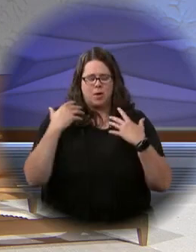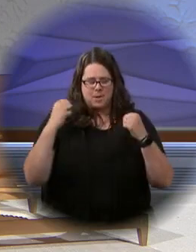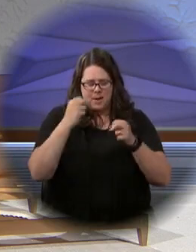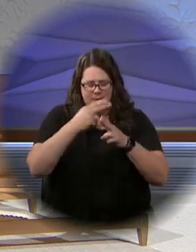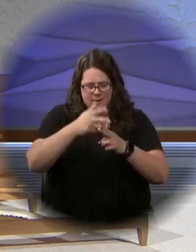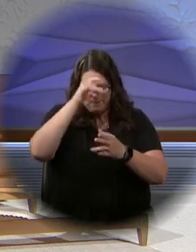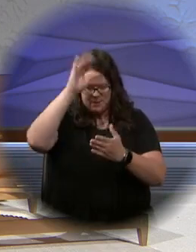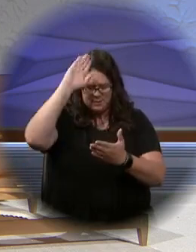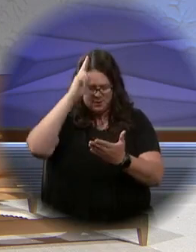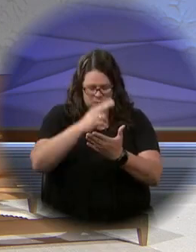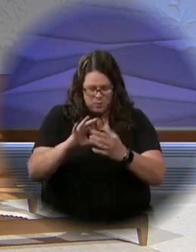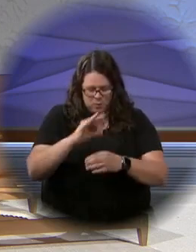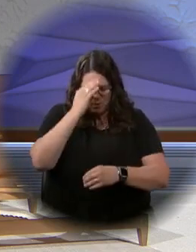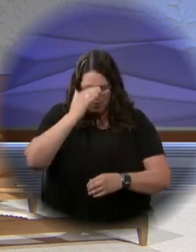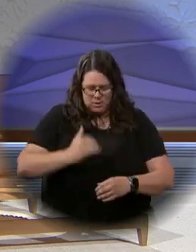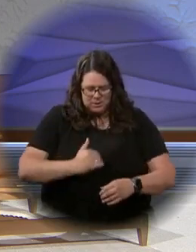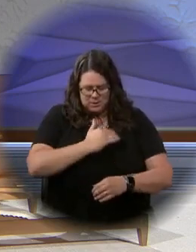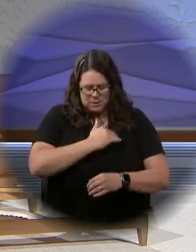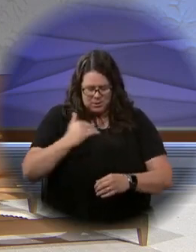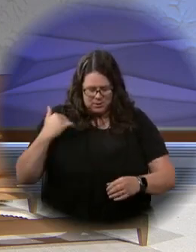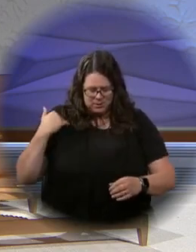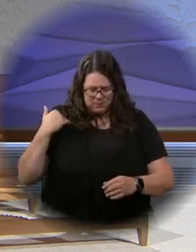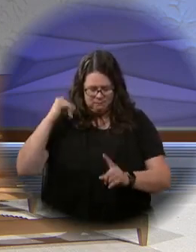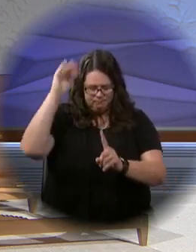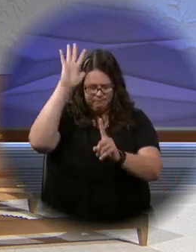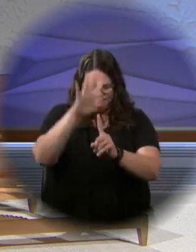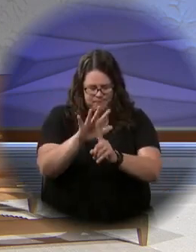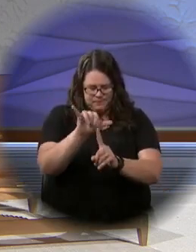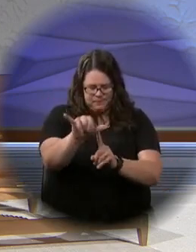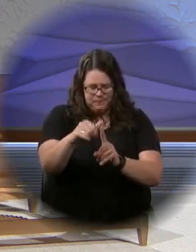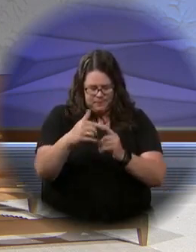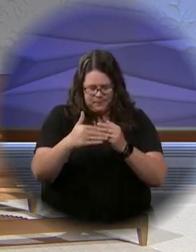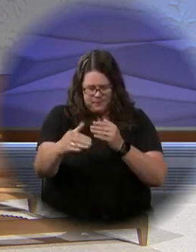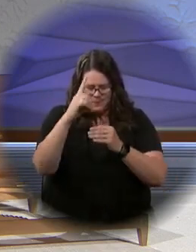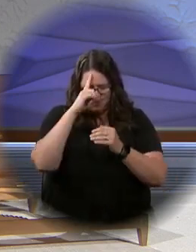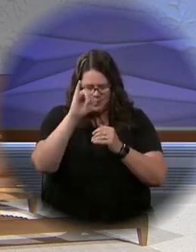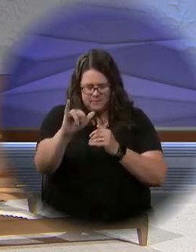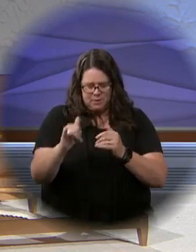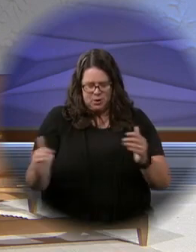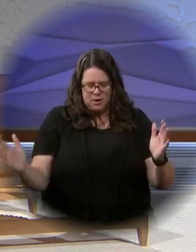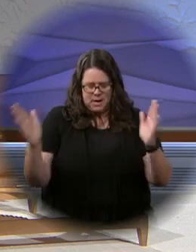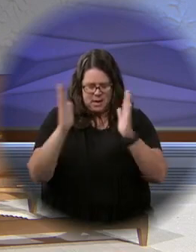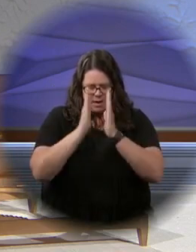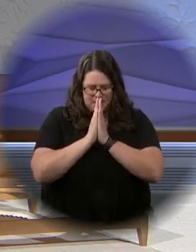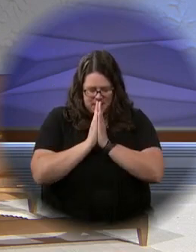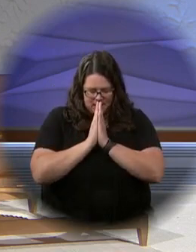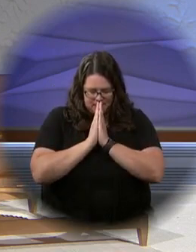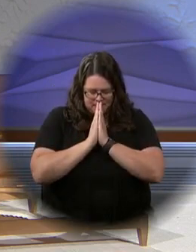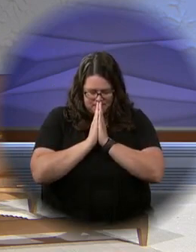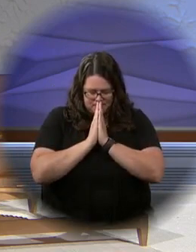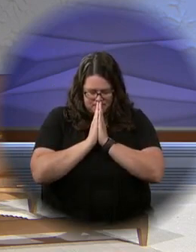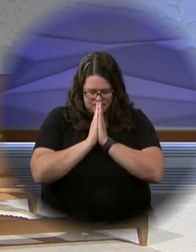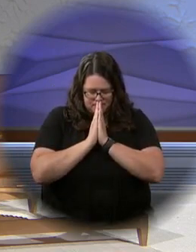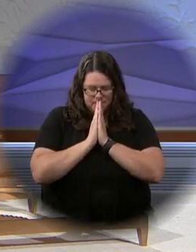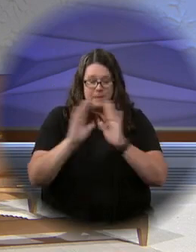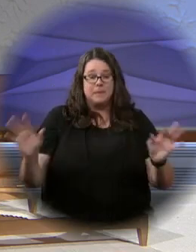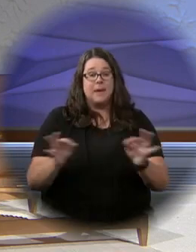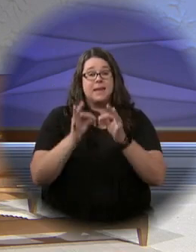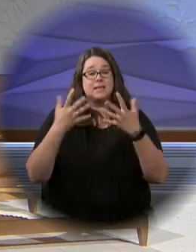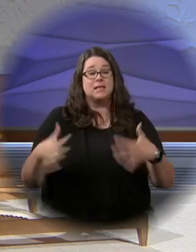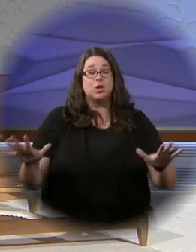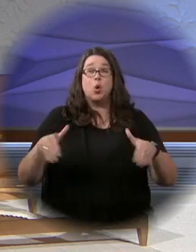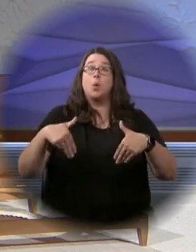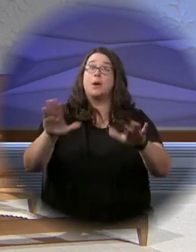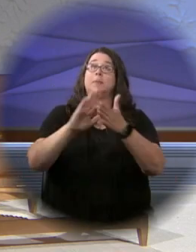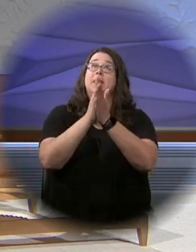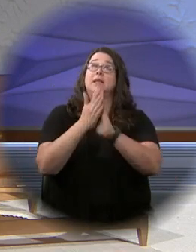God the Father, the Son, and the Holy Spirit come upon you and remain with you forever. Amen. So our Mass is now